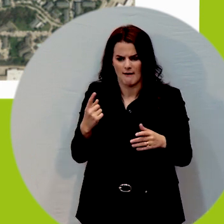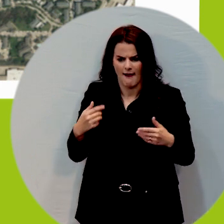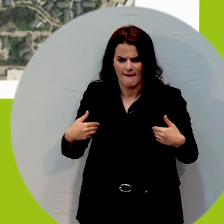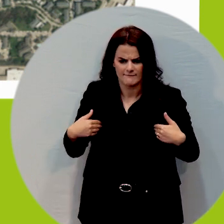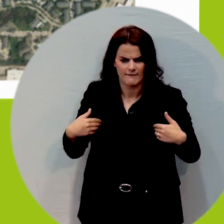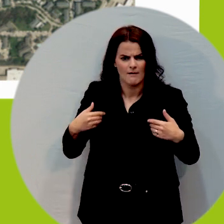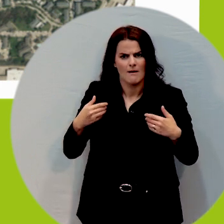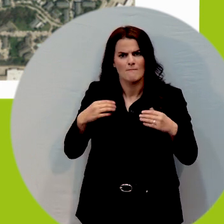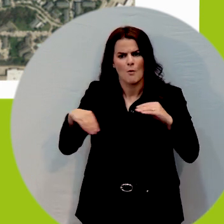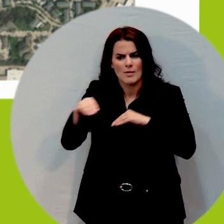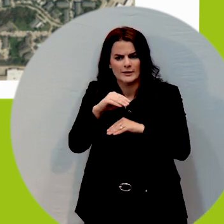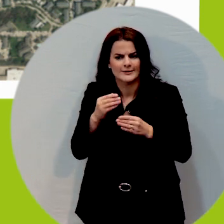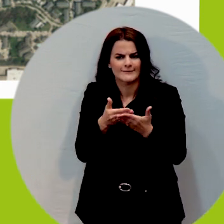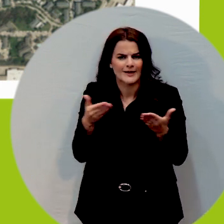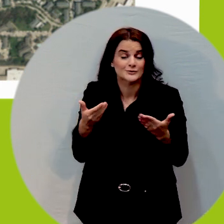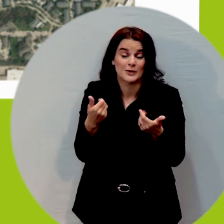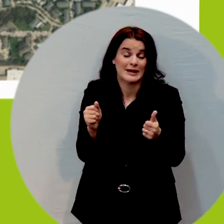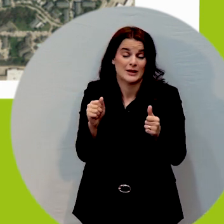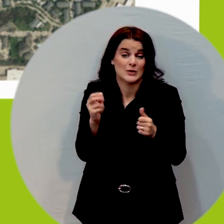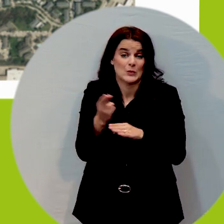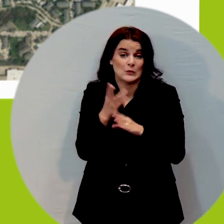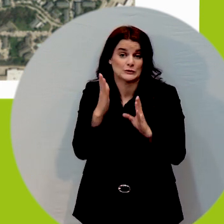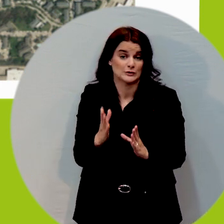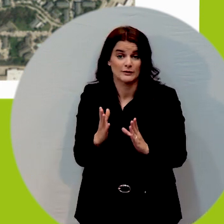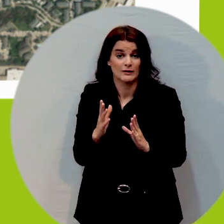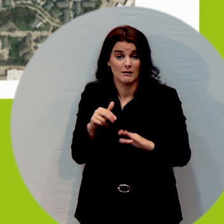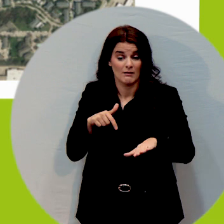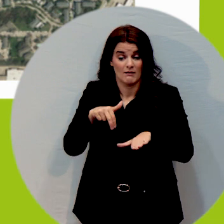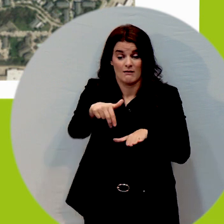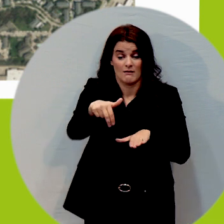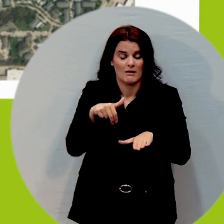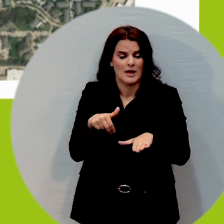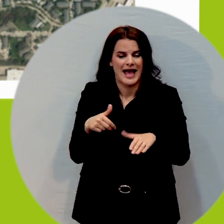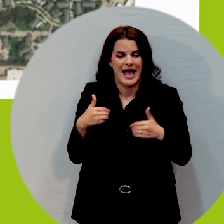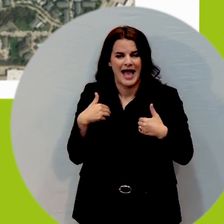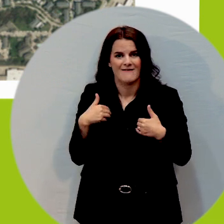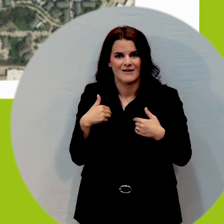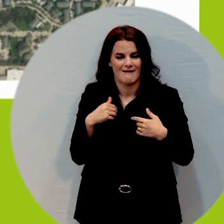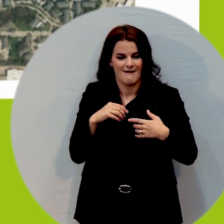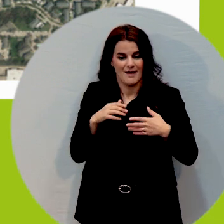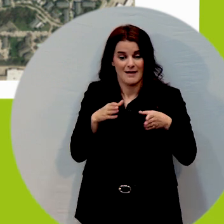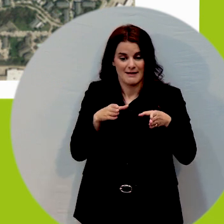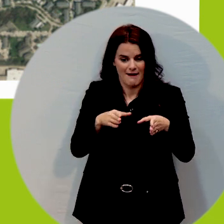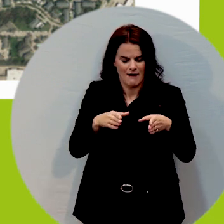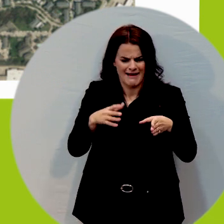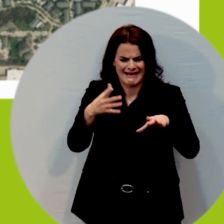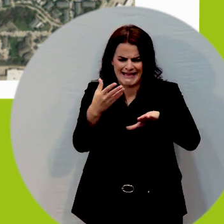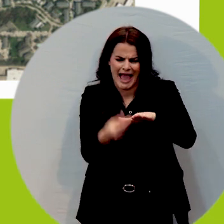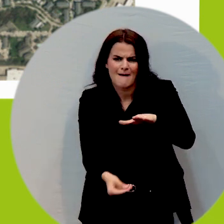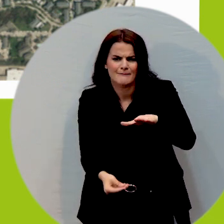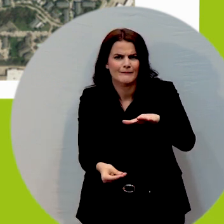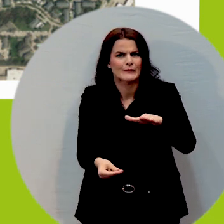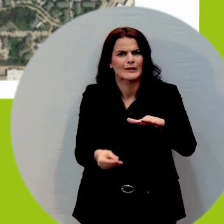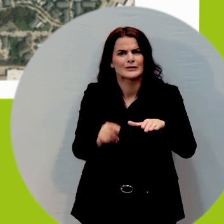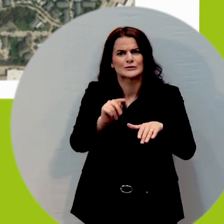device or any user really. Gaps in route connectivity. So was there a stretch of trail where there was a missing